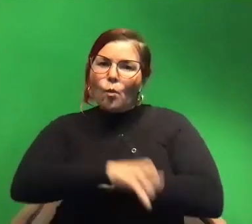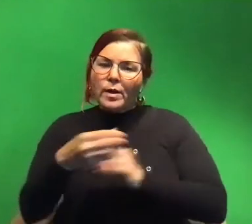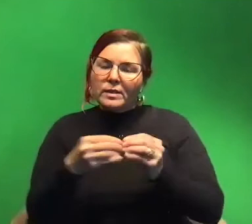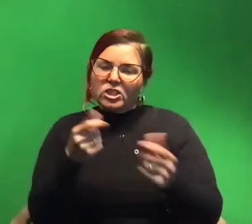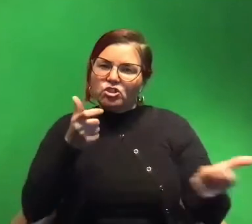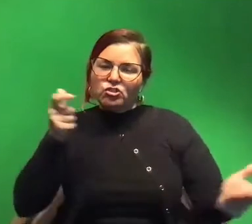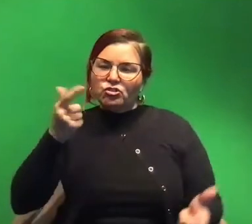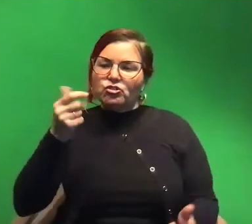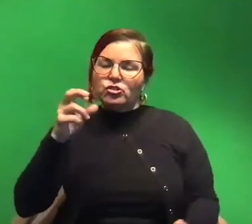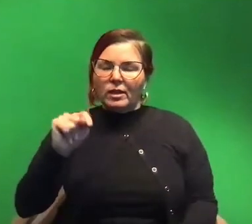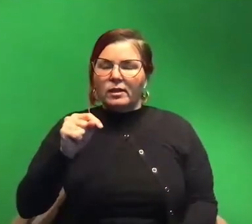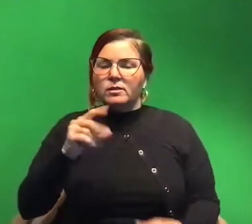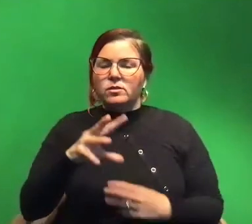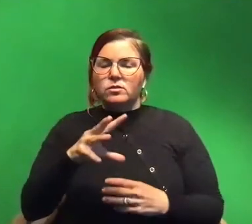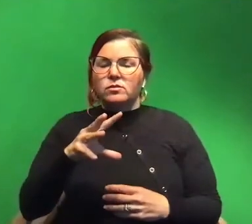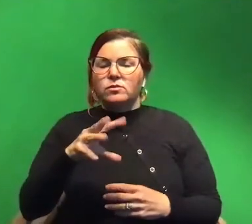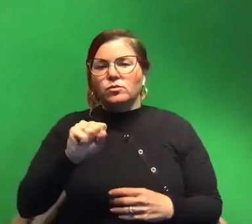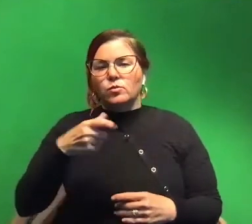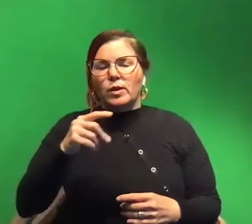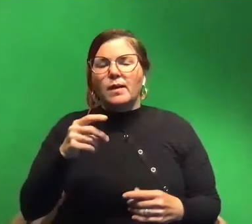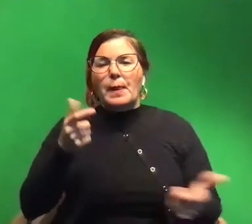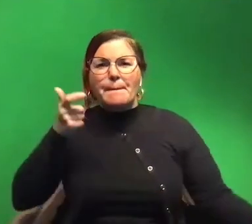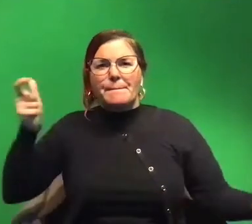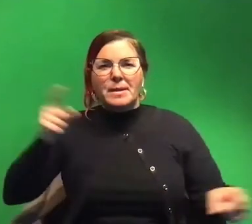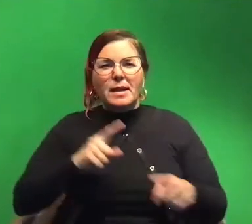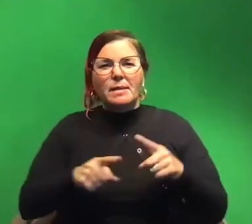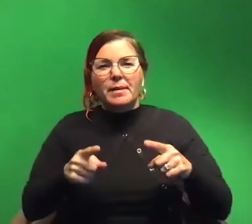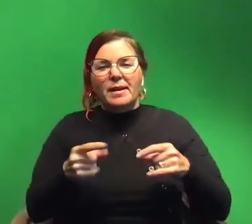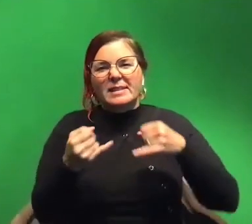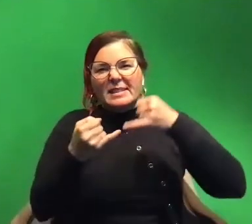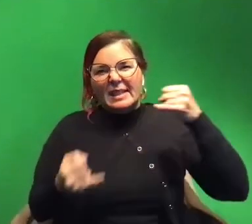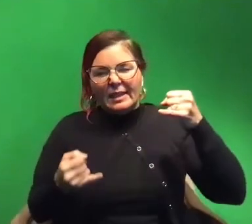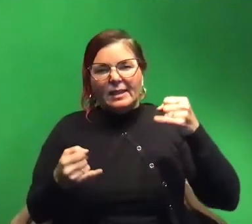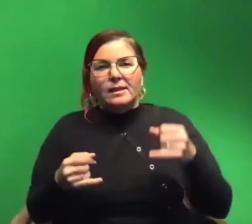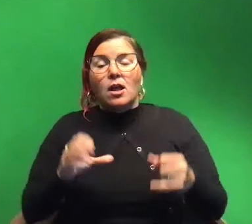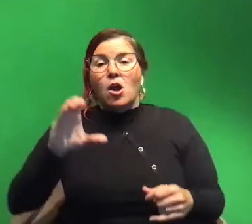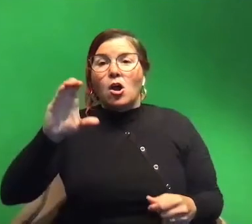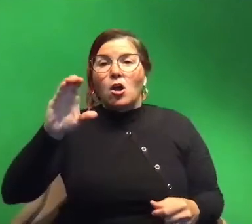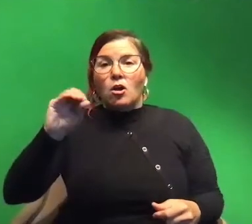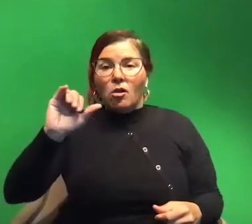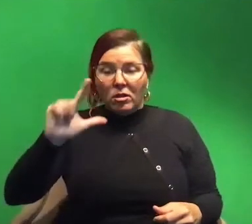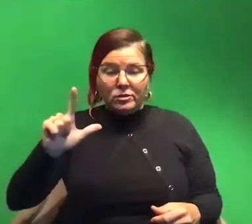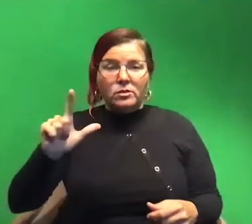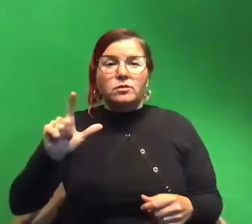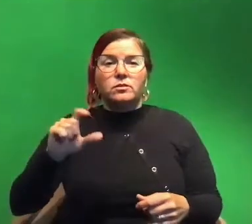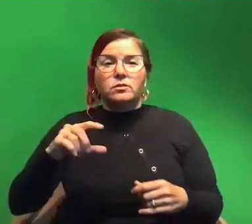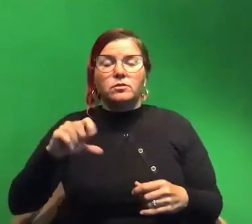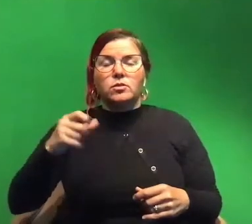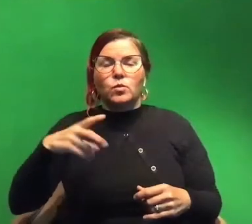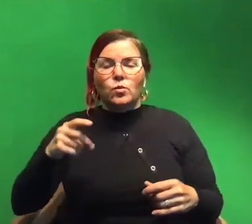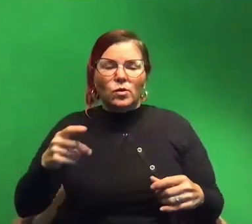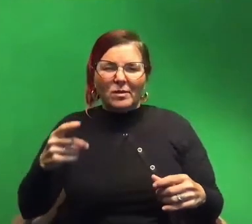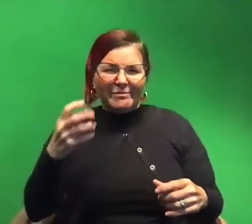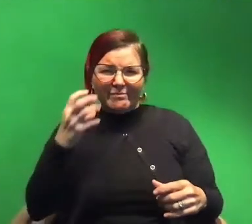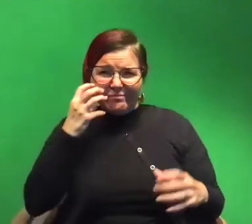big but kind of skinny uh skinny ish and then there are colossal squid which are like really rotund they're like